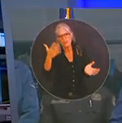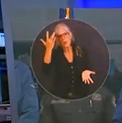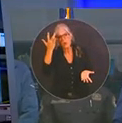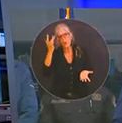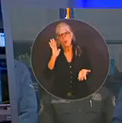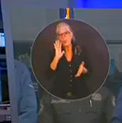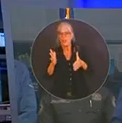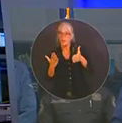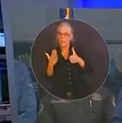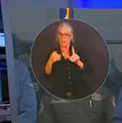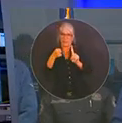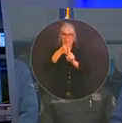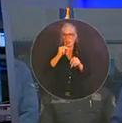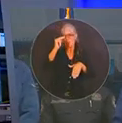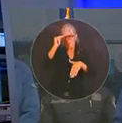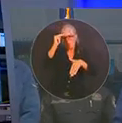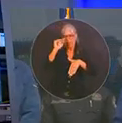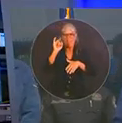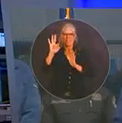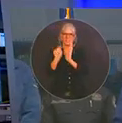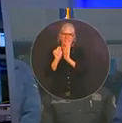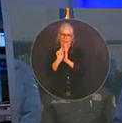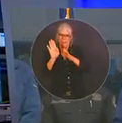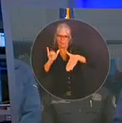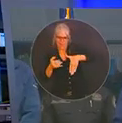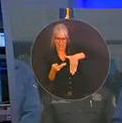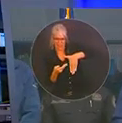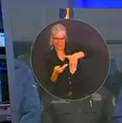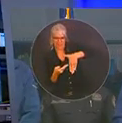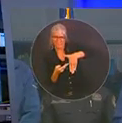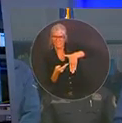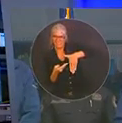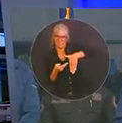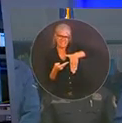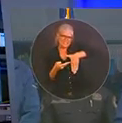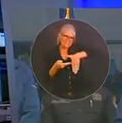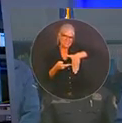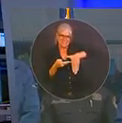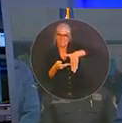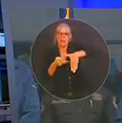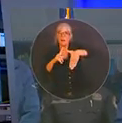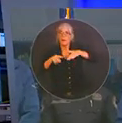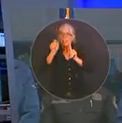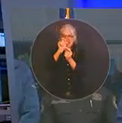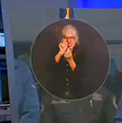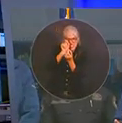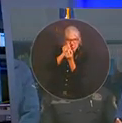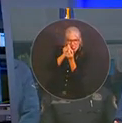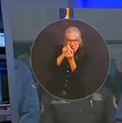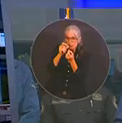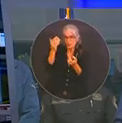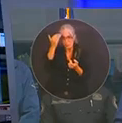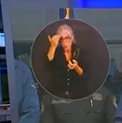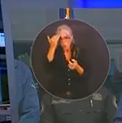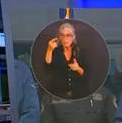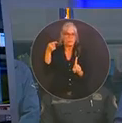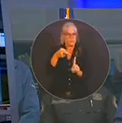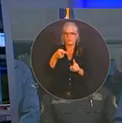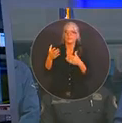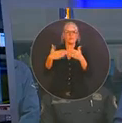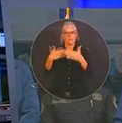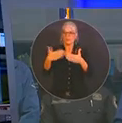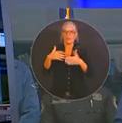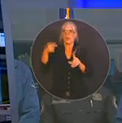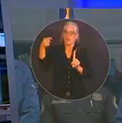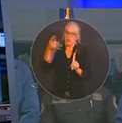Tampa Bay. could hit south of Tampa Bay somewhere in southwest Florida. But wherever it makes landfall, there's going to be impacts